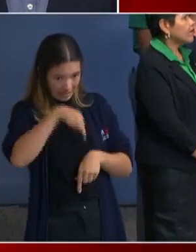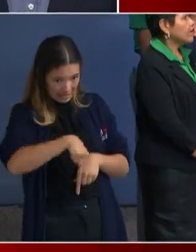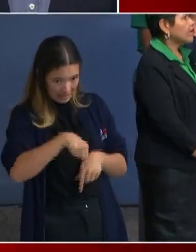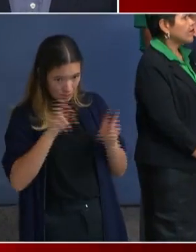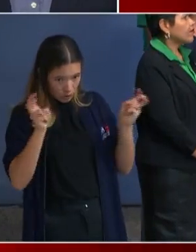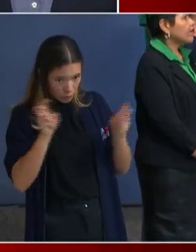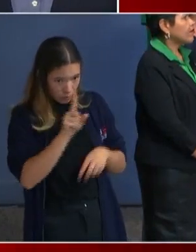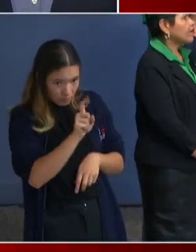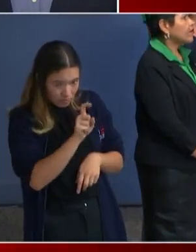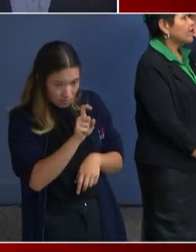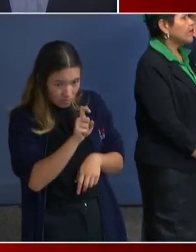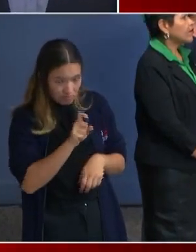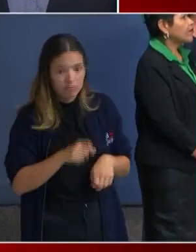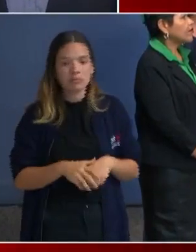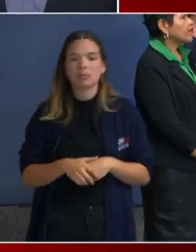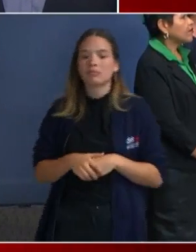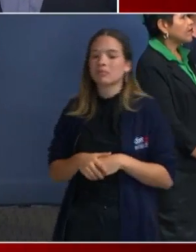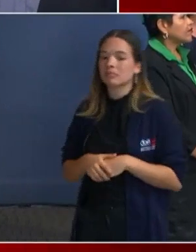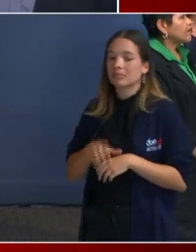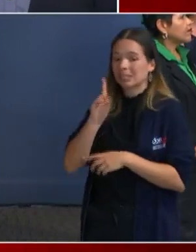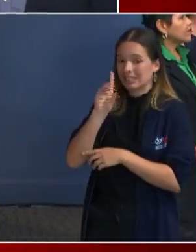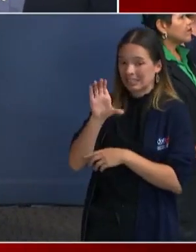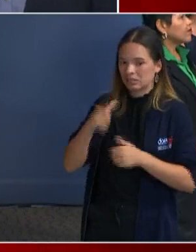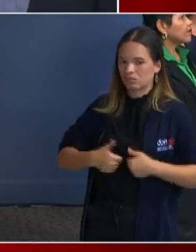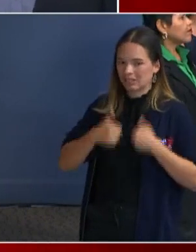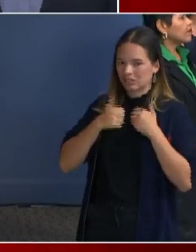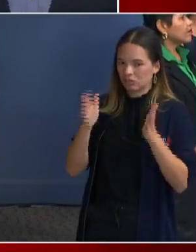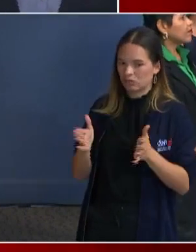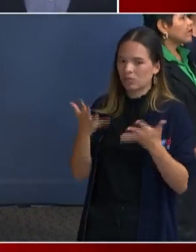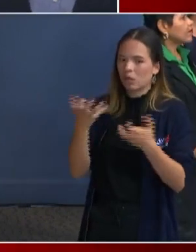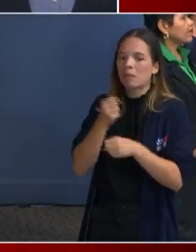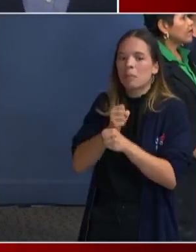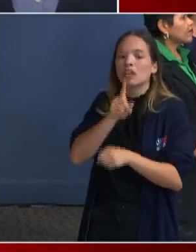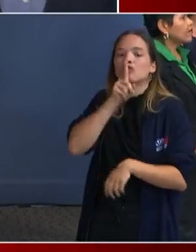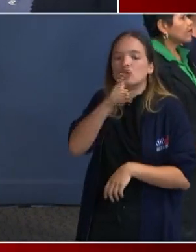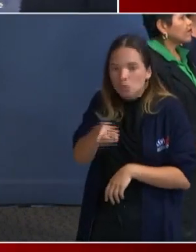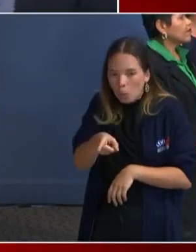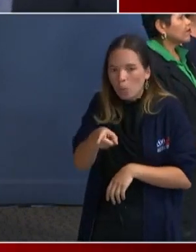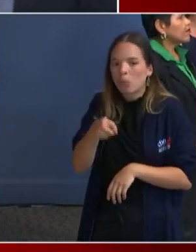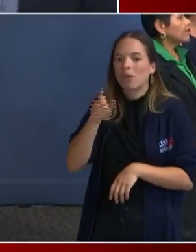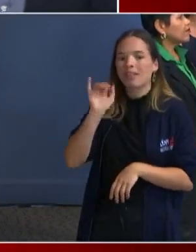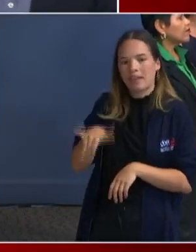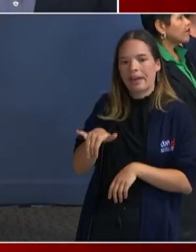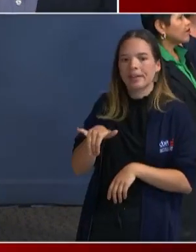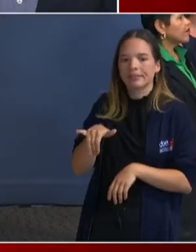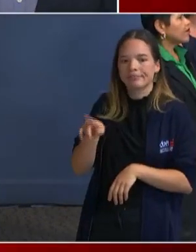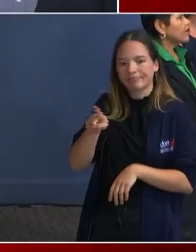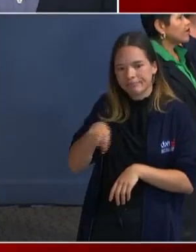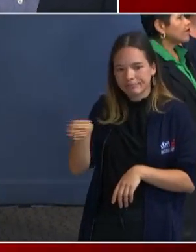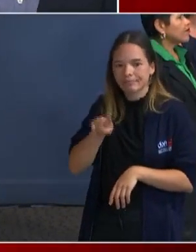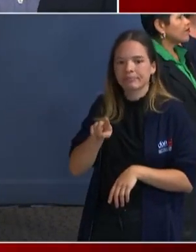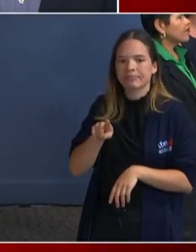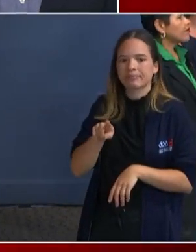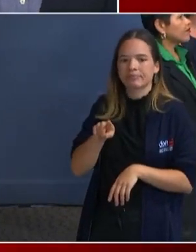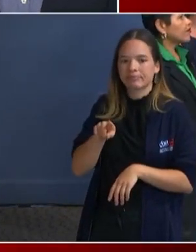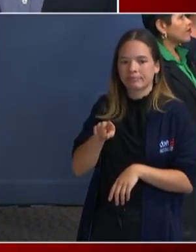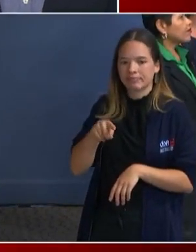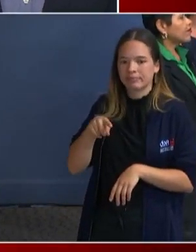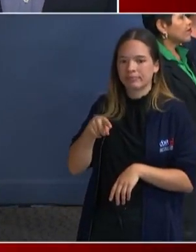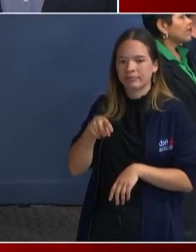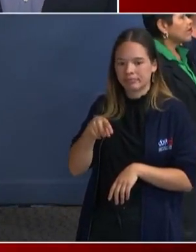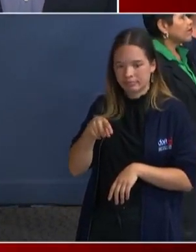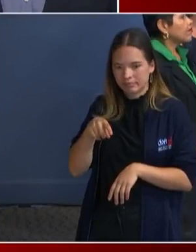Um, DC residents want to make sure, um, that we are, uh,